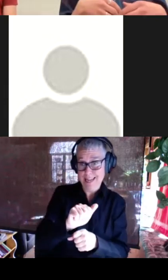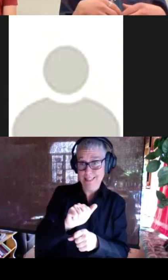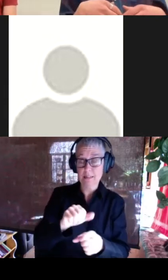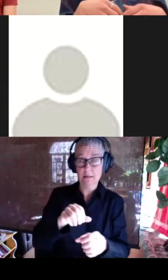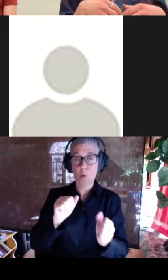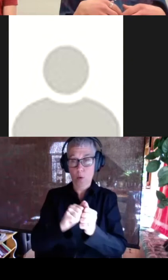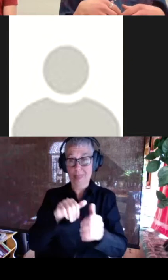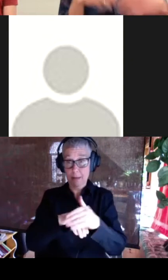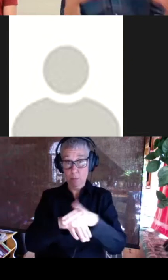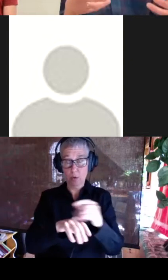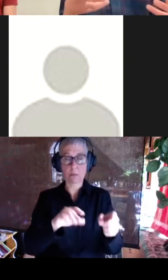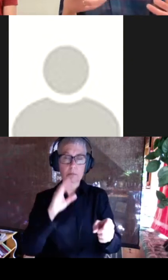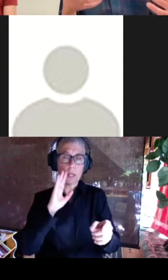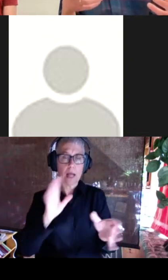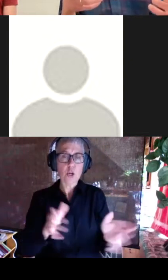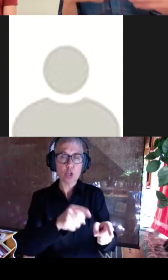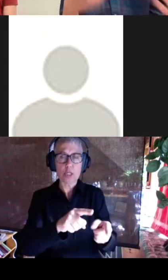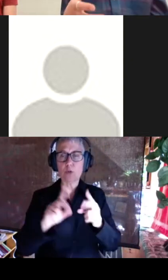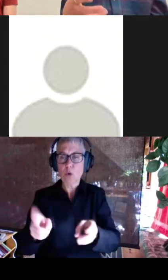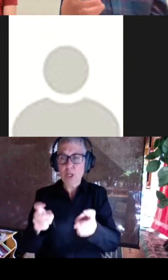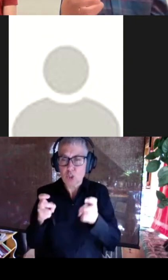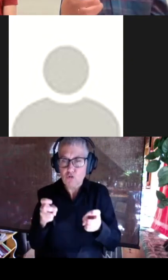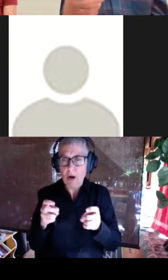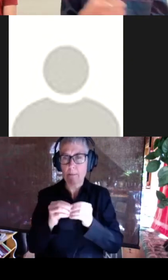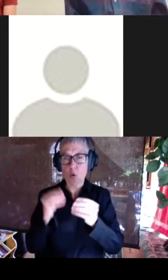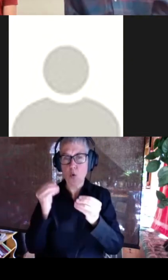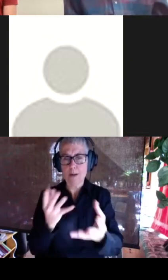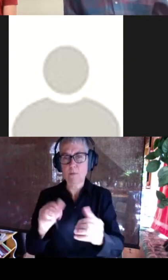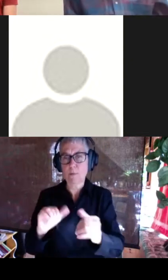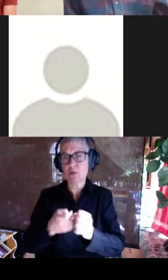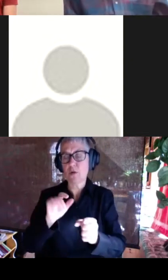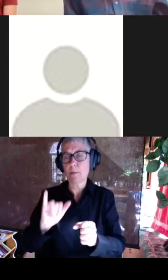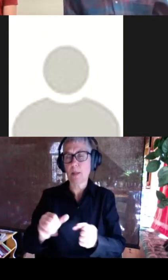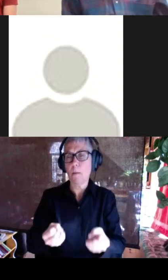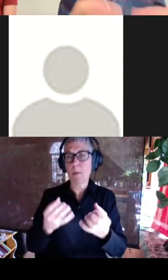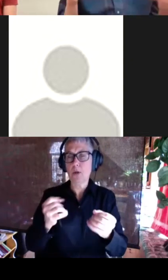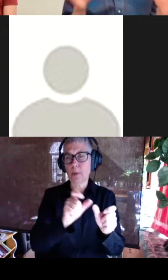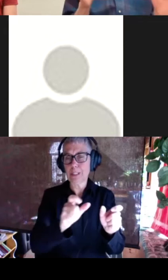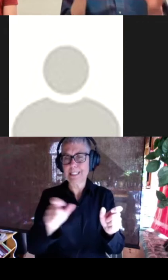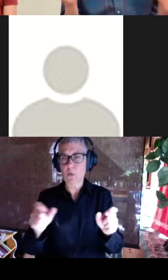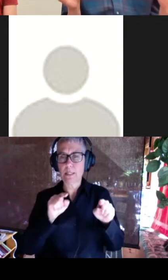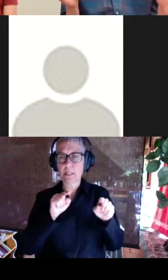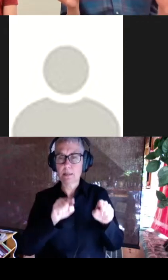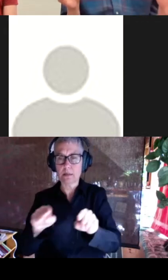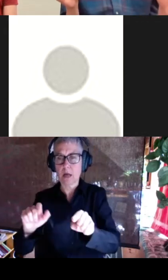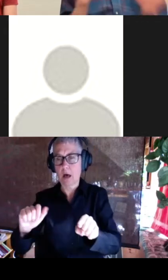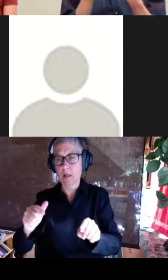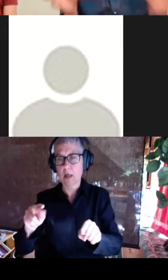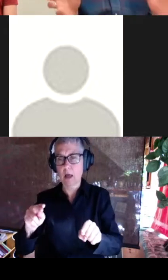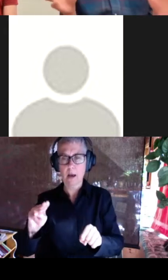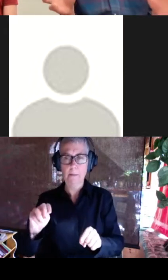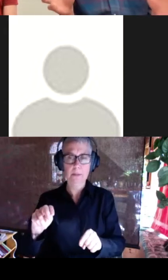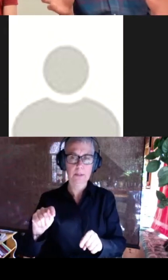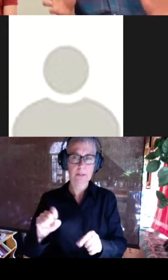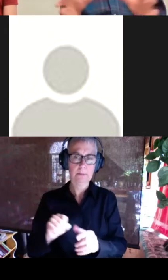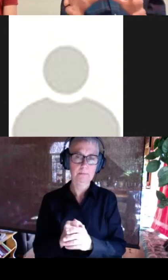to extract more information out of the multiple sequence alignments. And so we were kind of inspired by this new